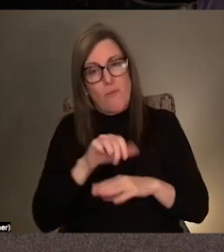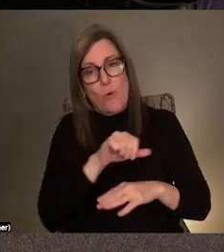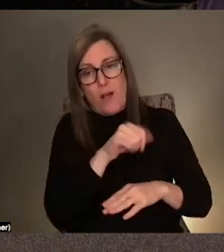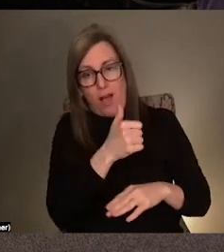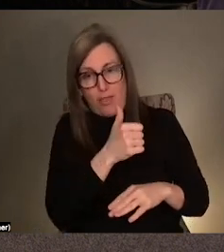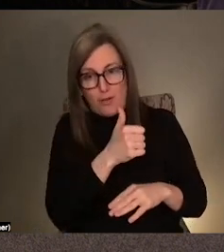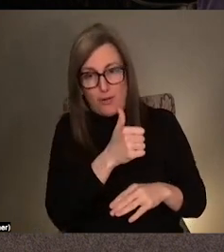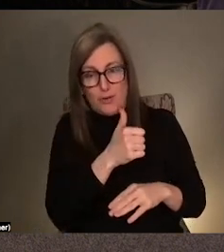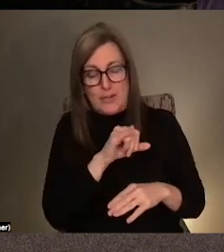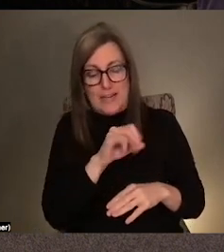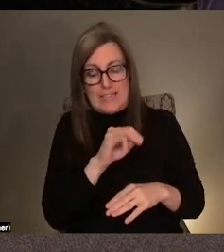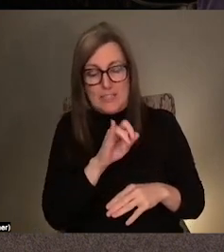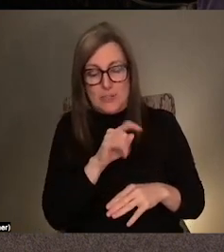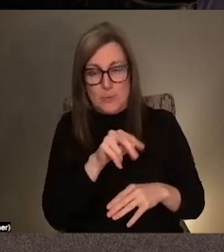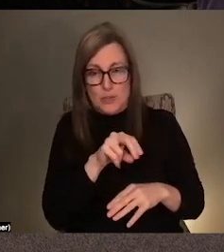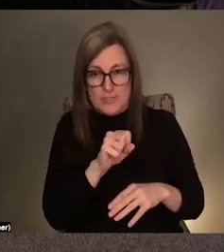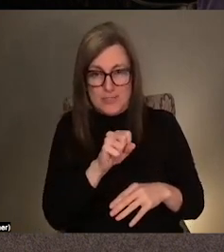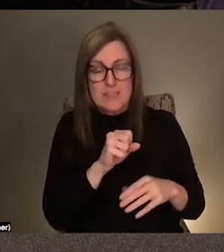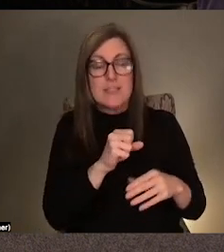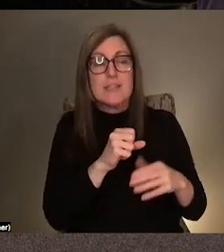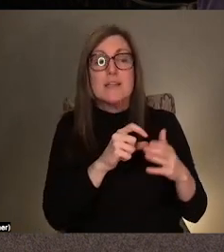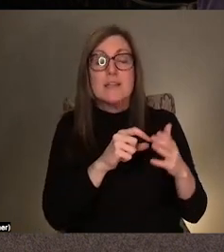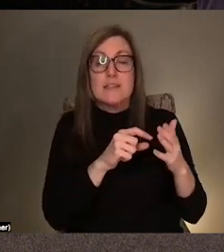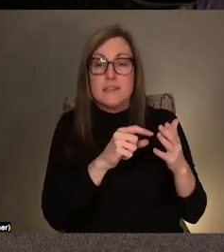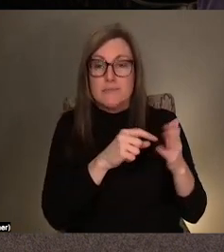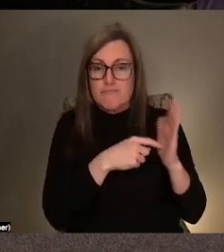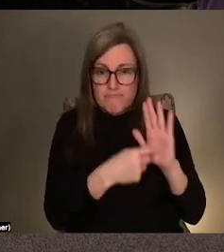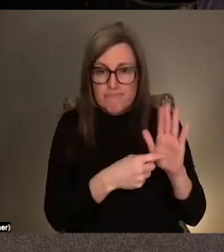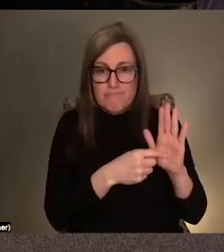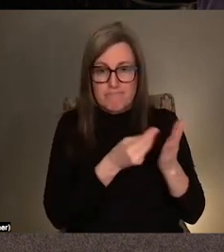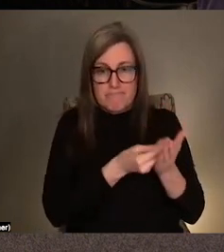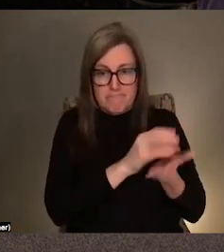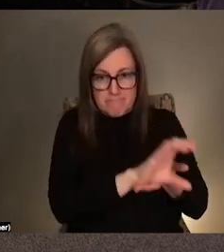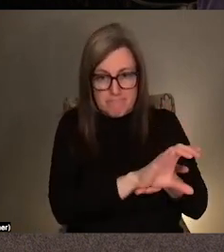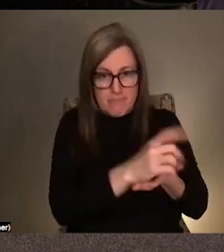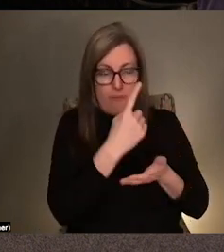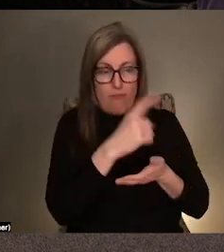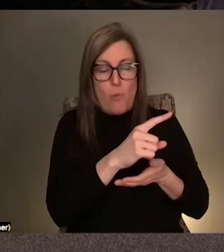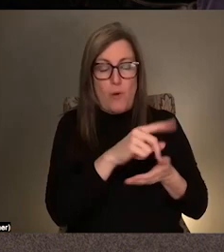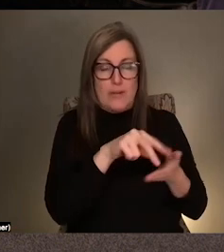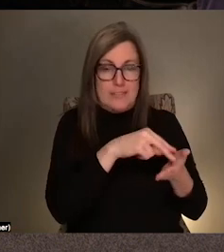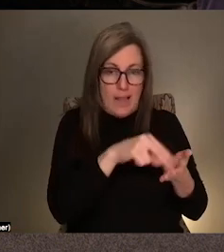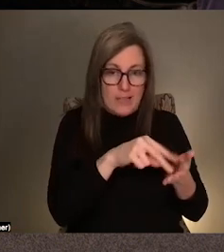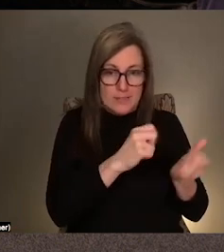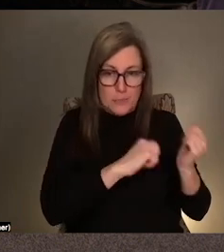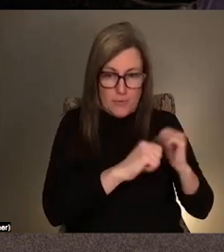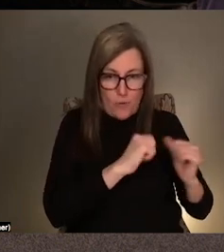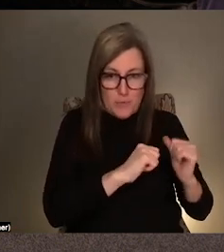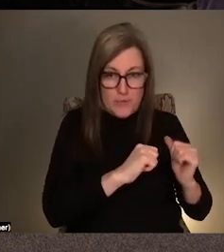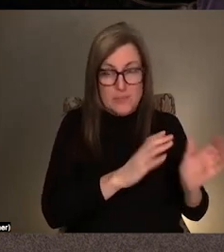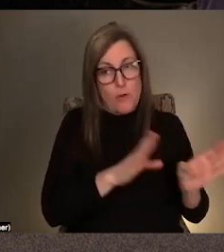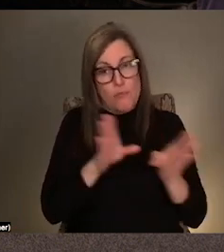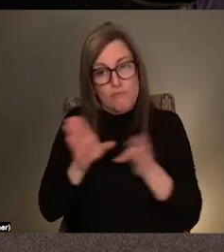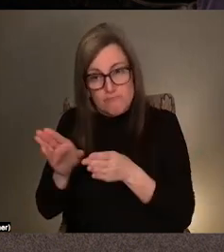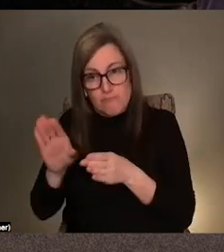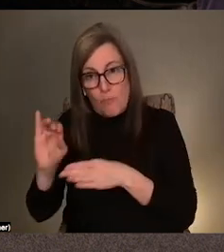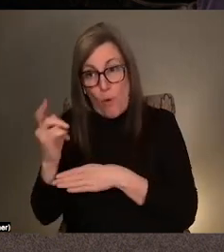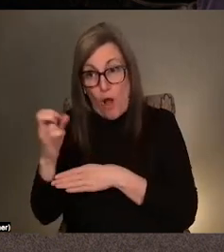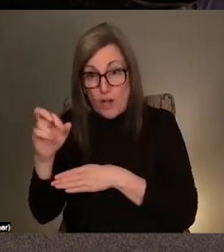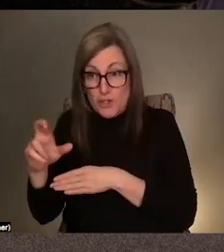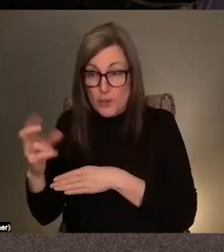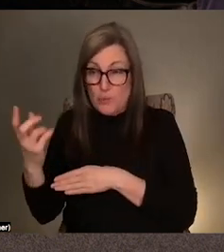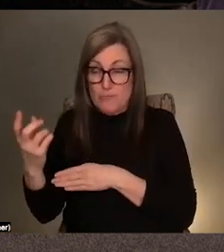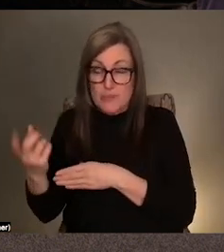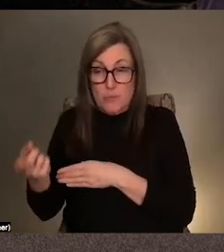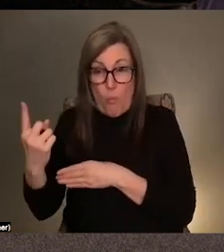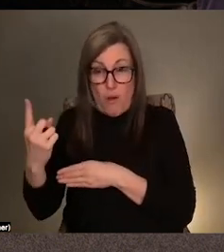show dance and performance works. So, yeah, in some ways I wanted to think a little bit more about that relationship and some of the,